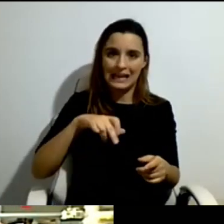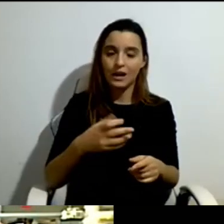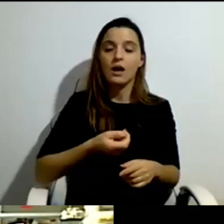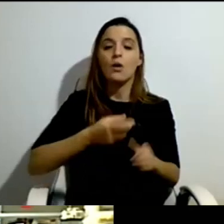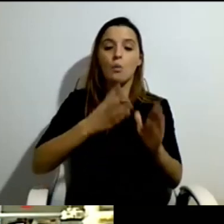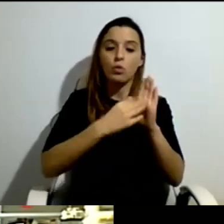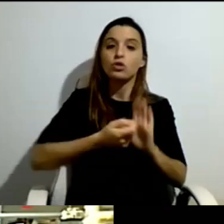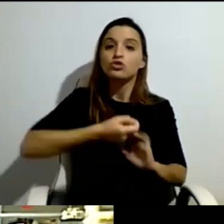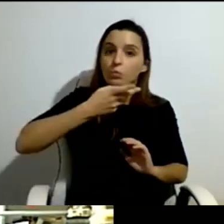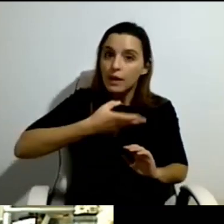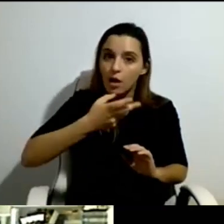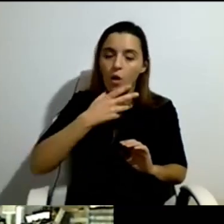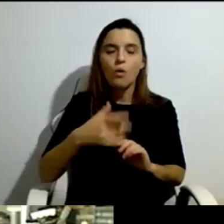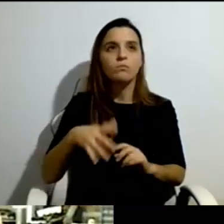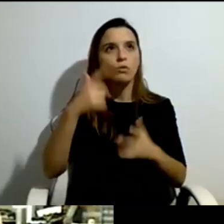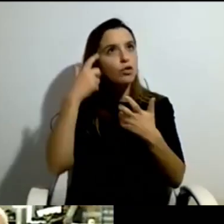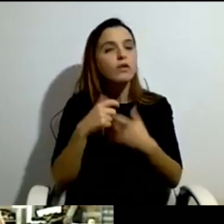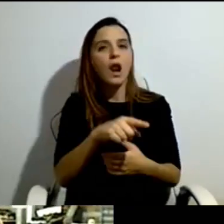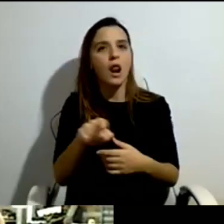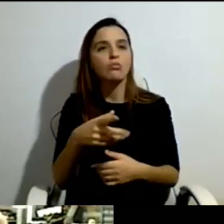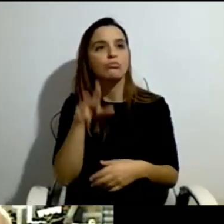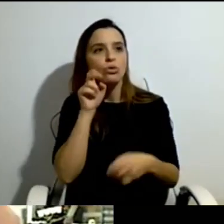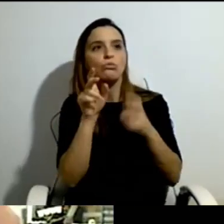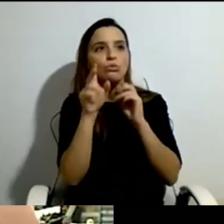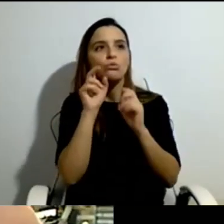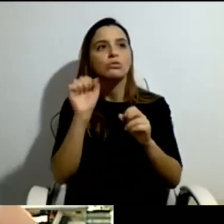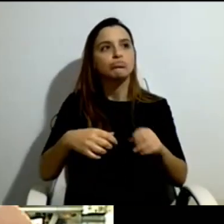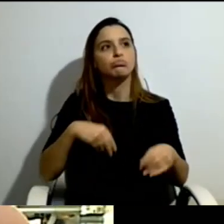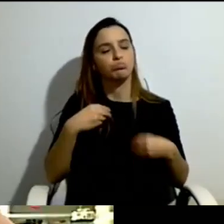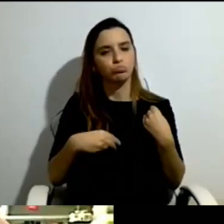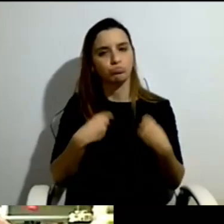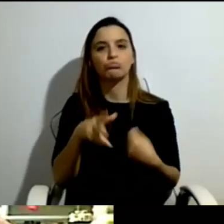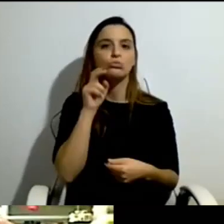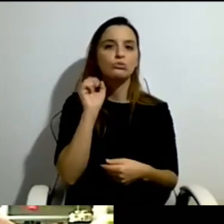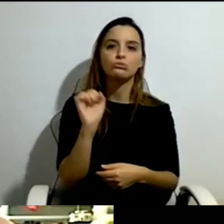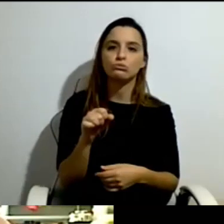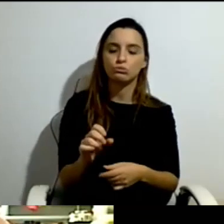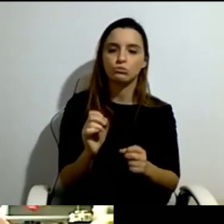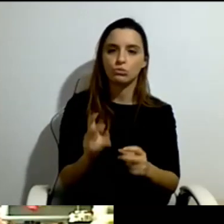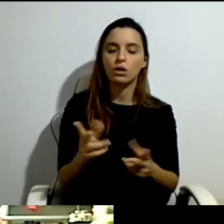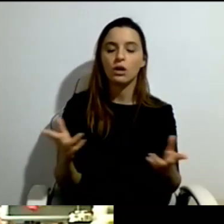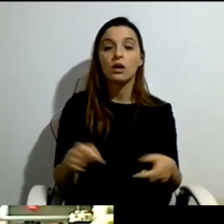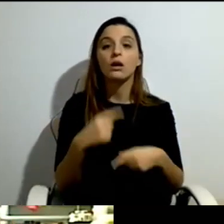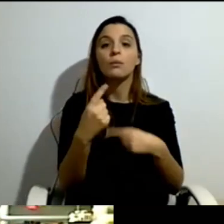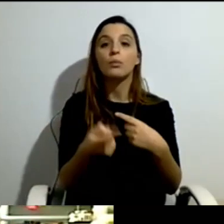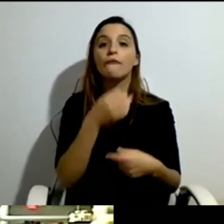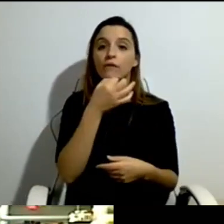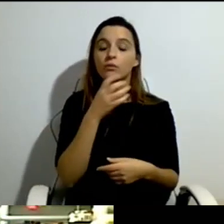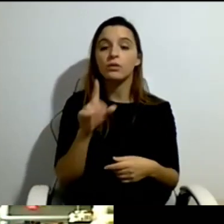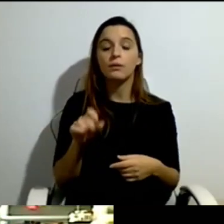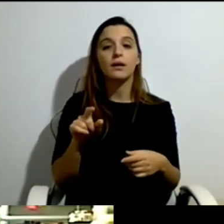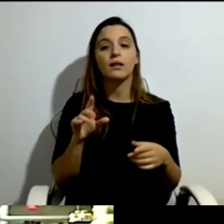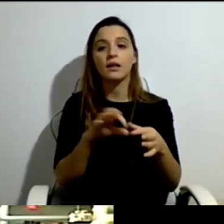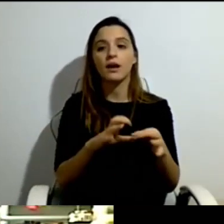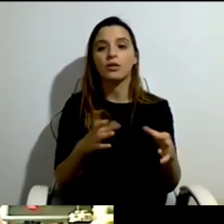thought was not good and what could happen. and went home and we talked about it and we tried to find solutions for the problems